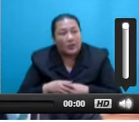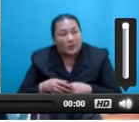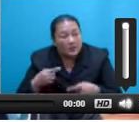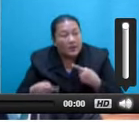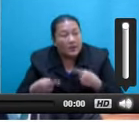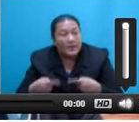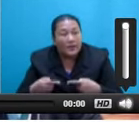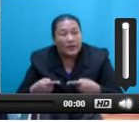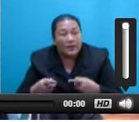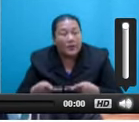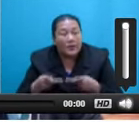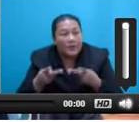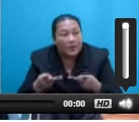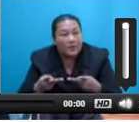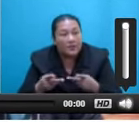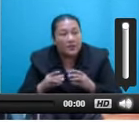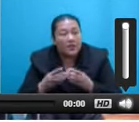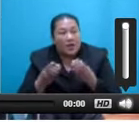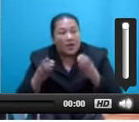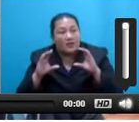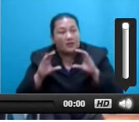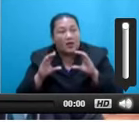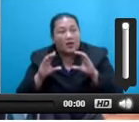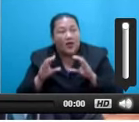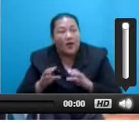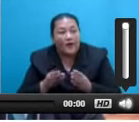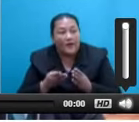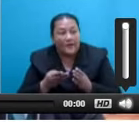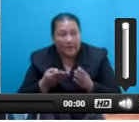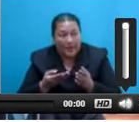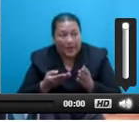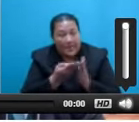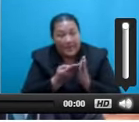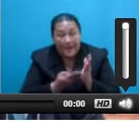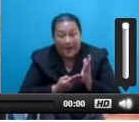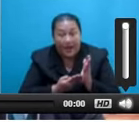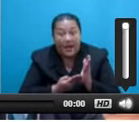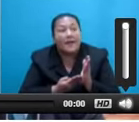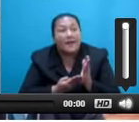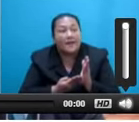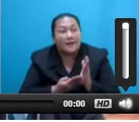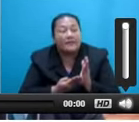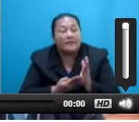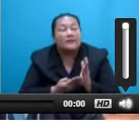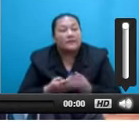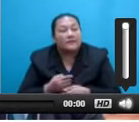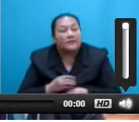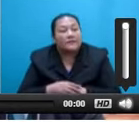council in the cover industry bill, which I see as a duplication of the role as well as well the powers and functions of the cover dealers association.